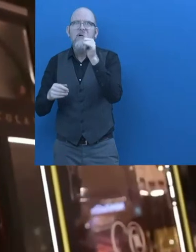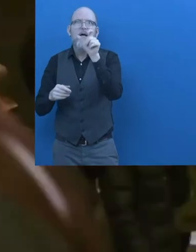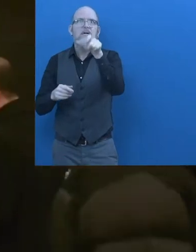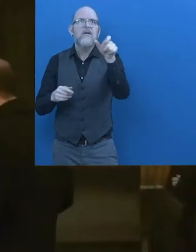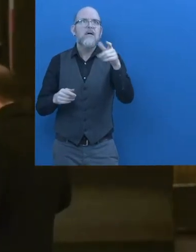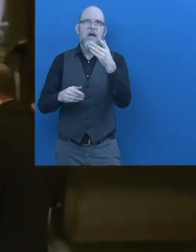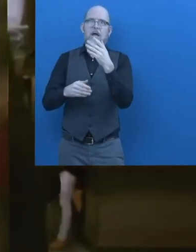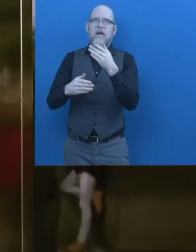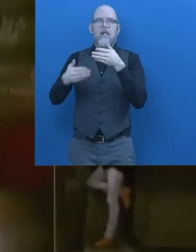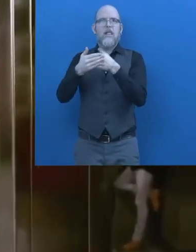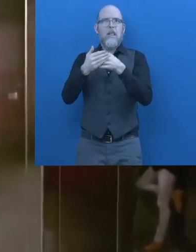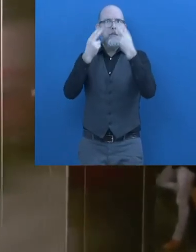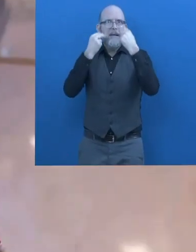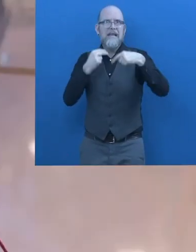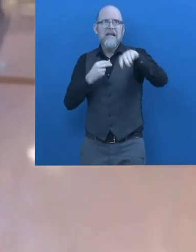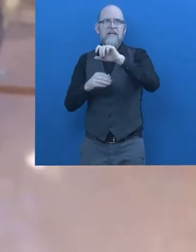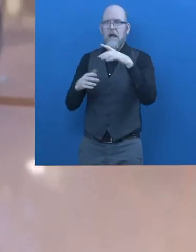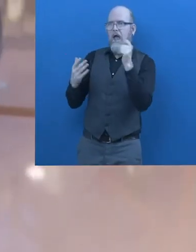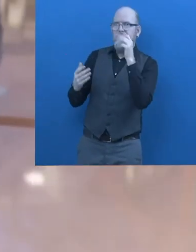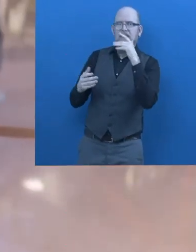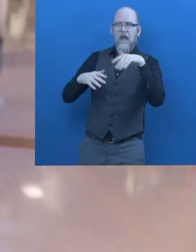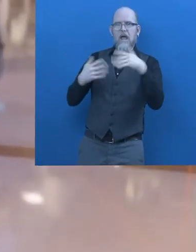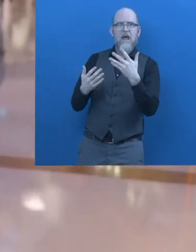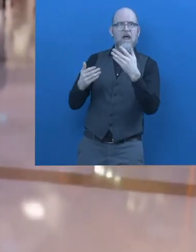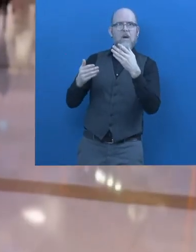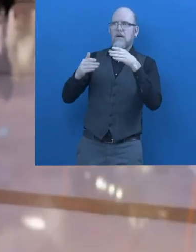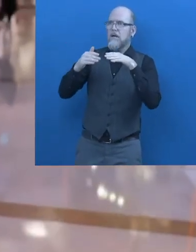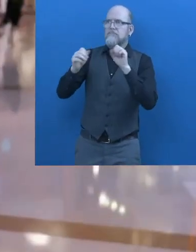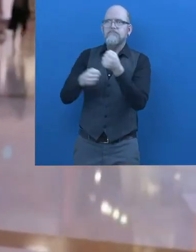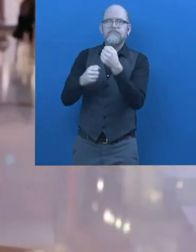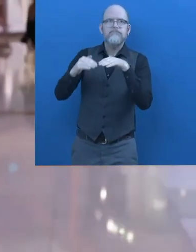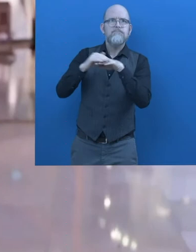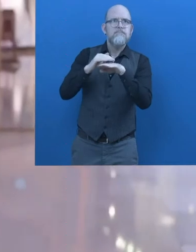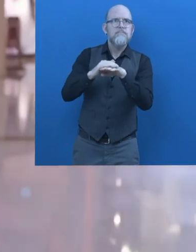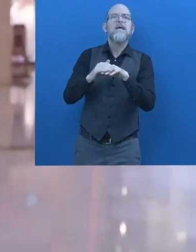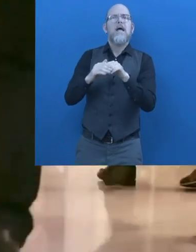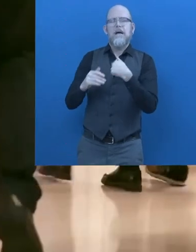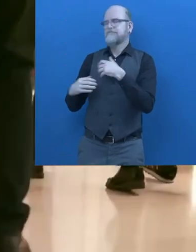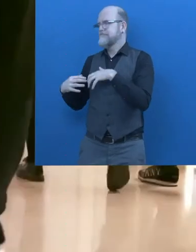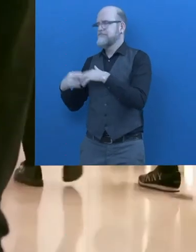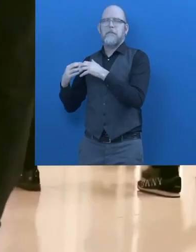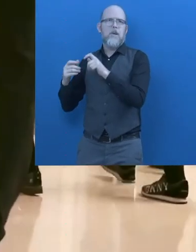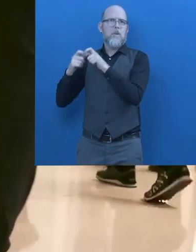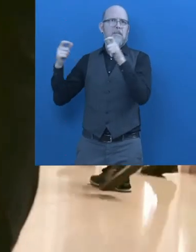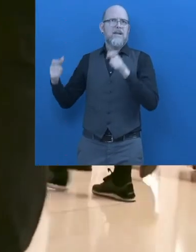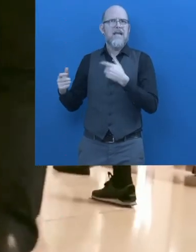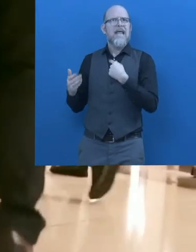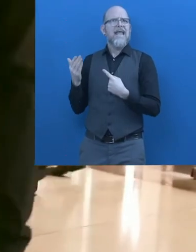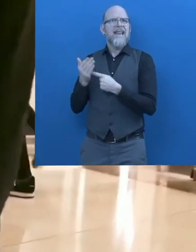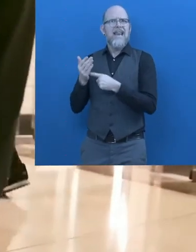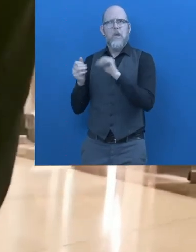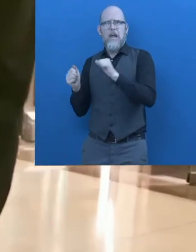to understand their daily struggles. So we founded Poilabs in order to improve their lives using technology.